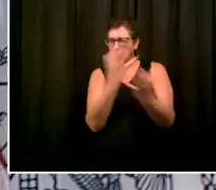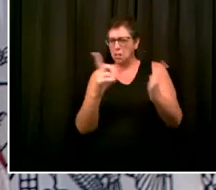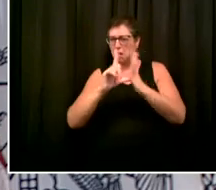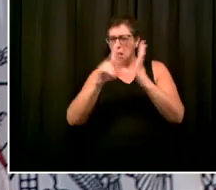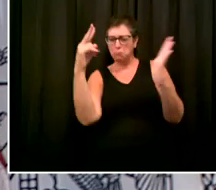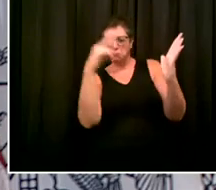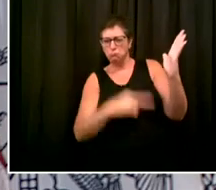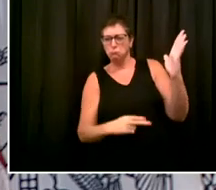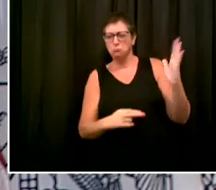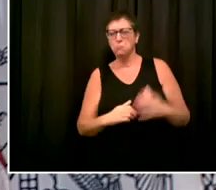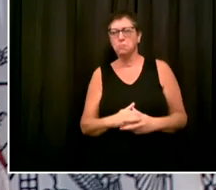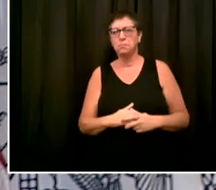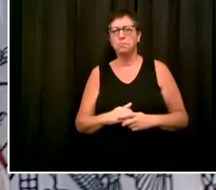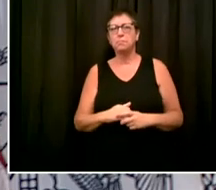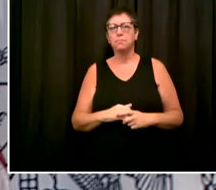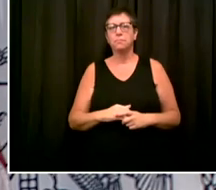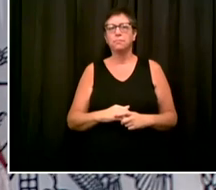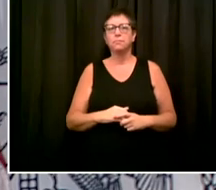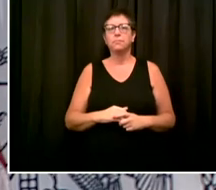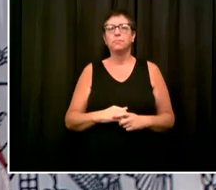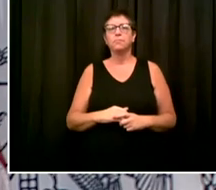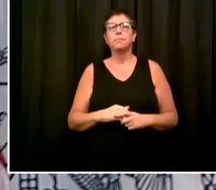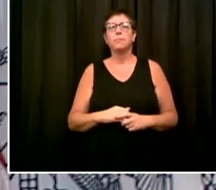Next up, we have Brian from Cranes.